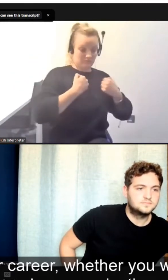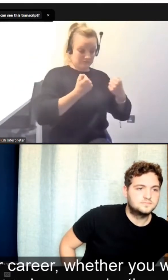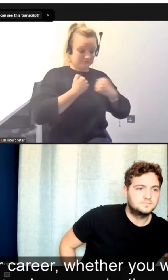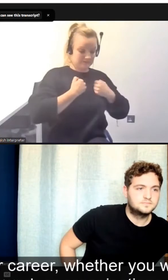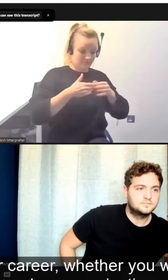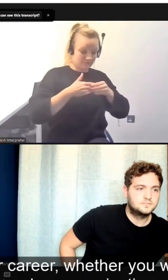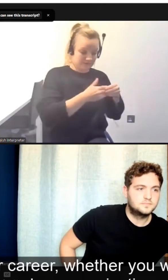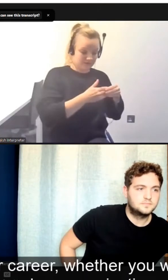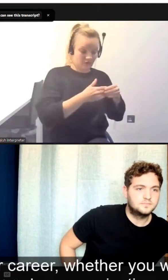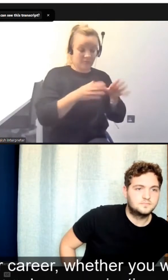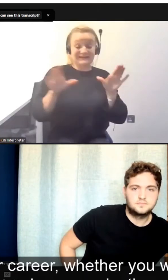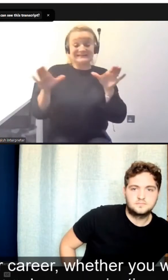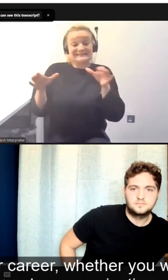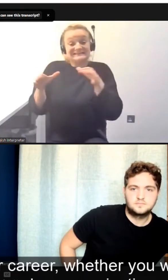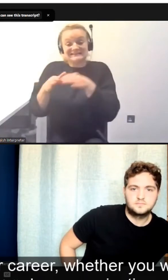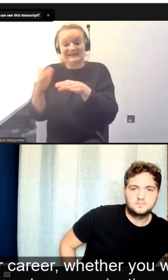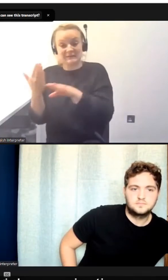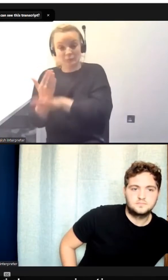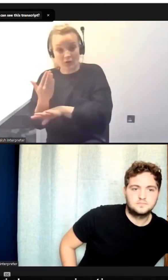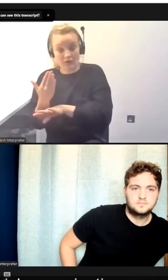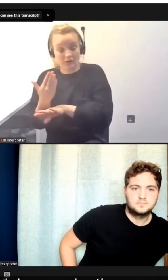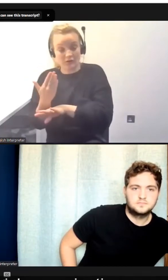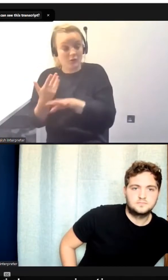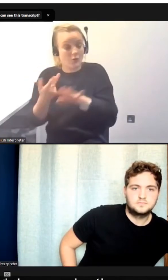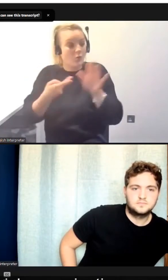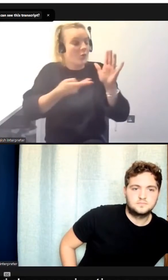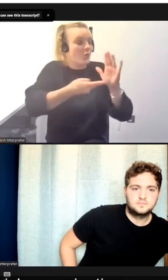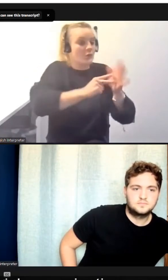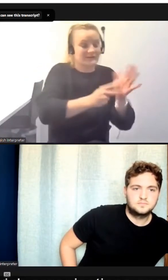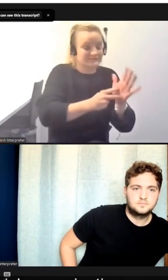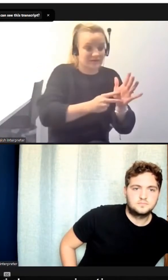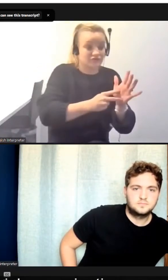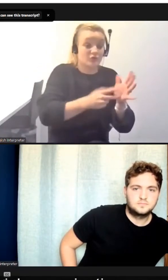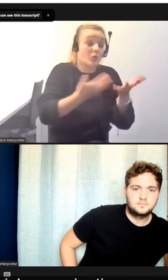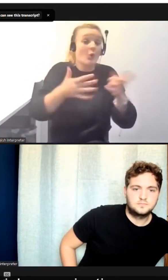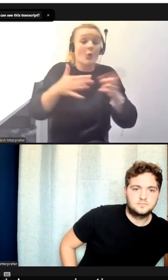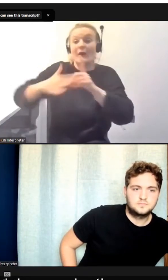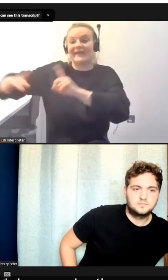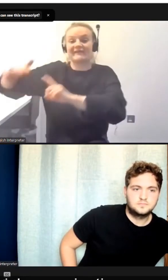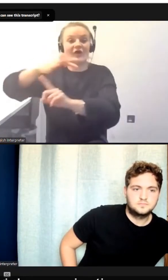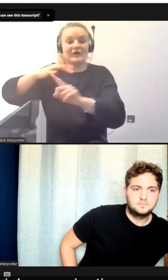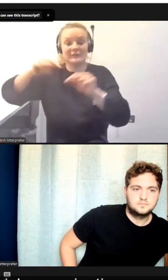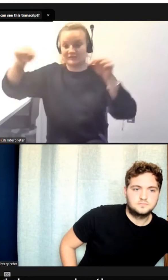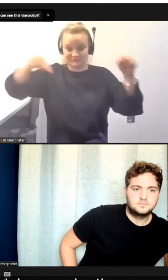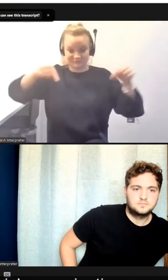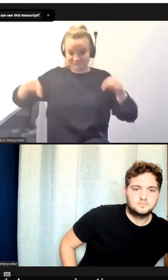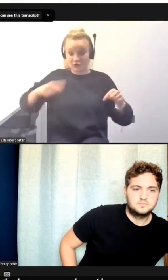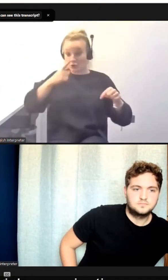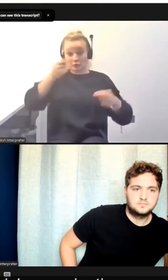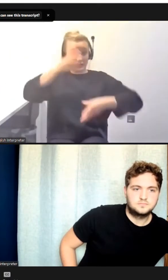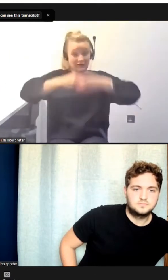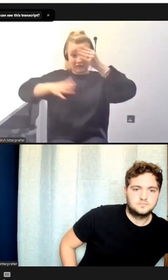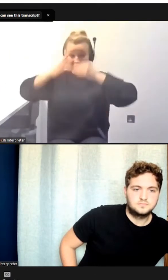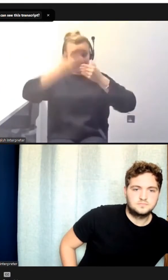teamwork, on organisations, or indeed on the environment in which organisations operate.